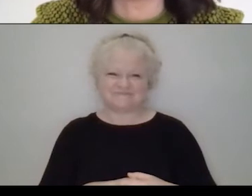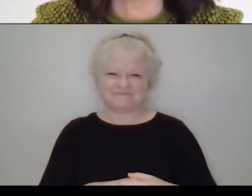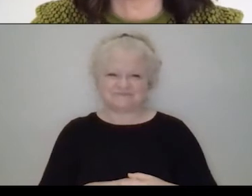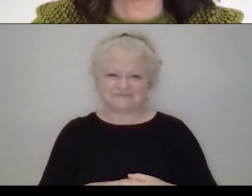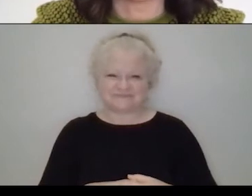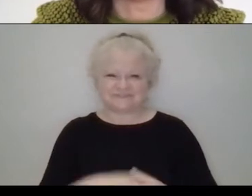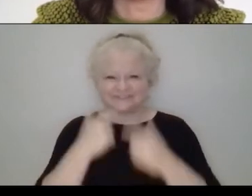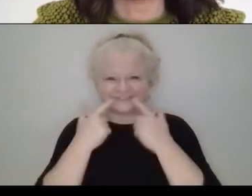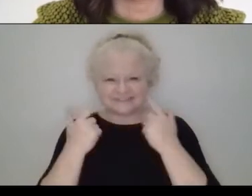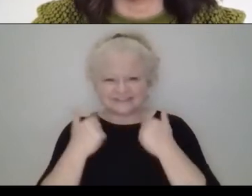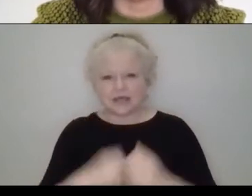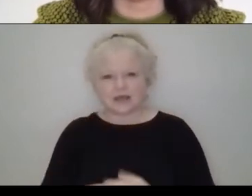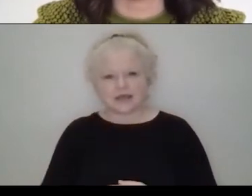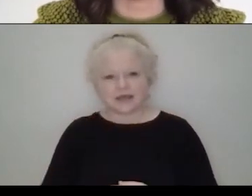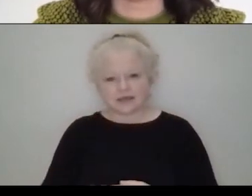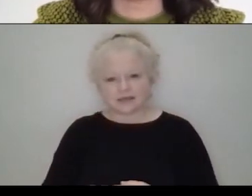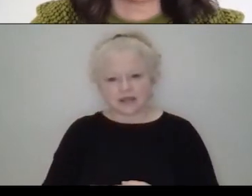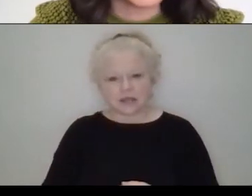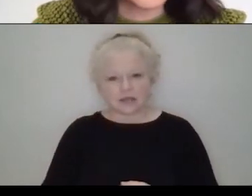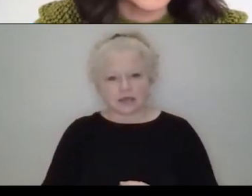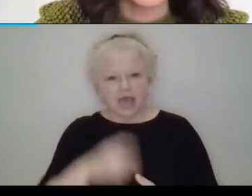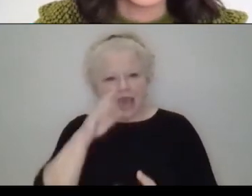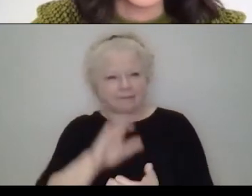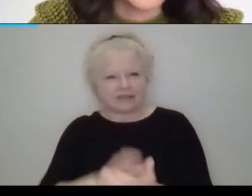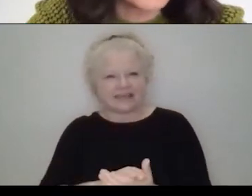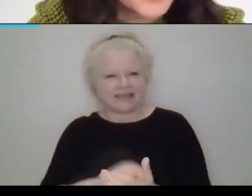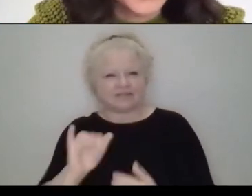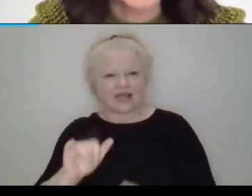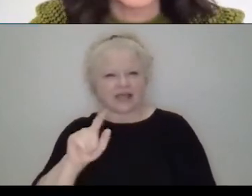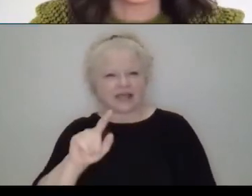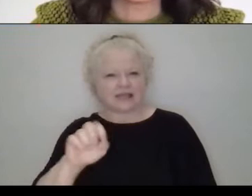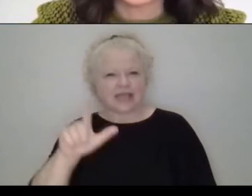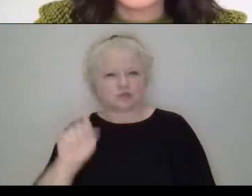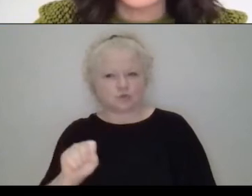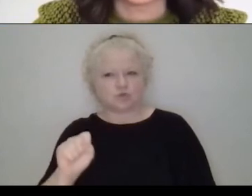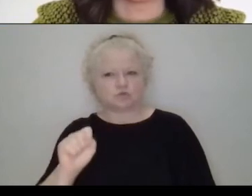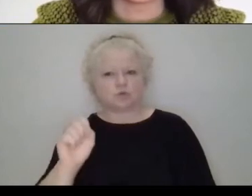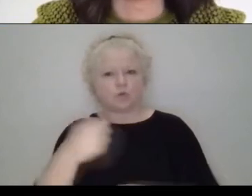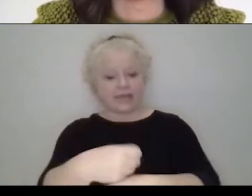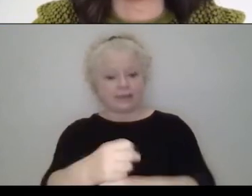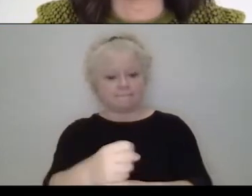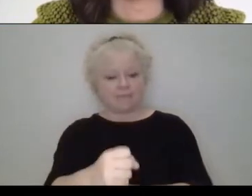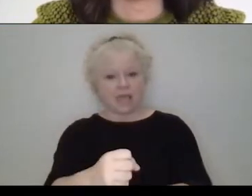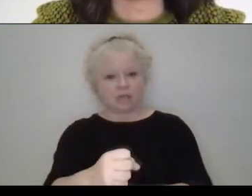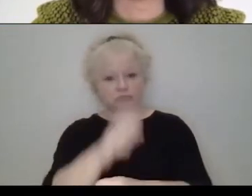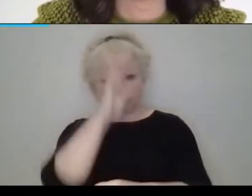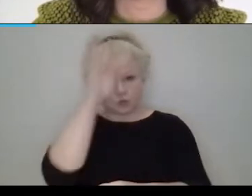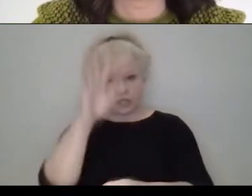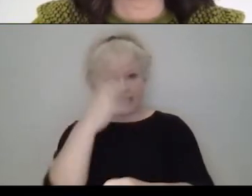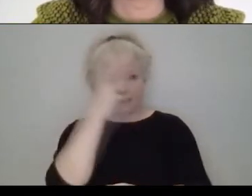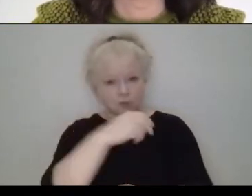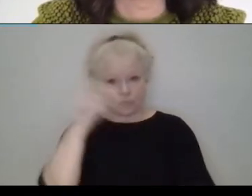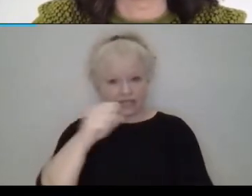that design and innovations are like tools through which we can create beauty, but also positive impact, uh, on the